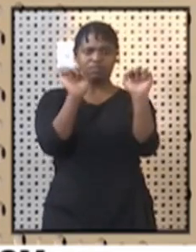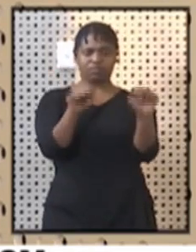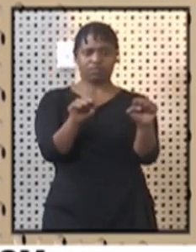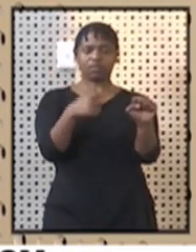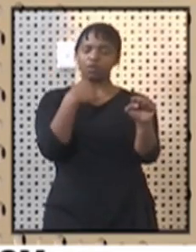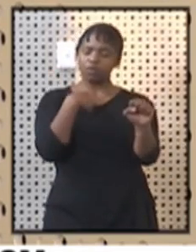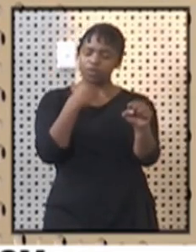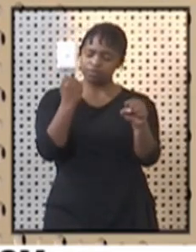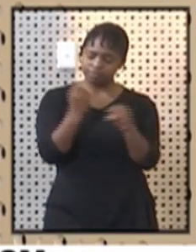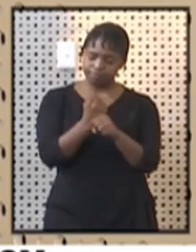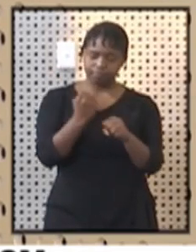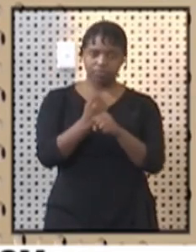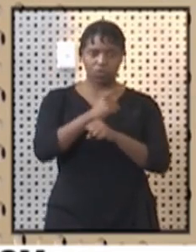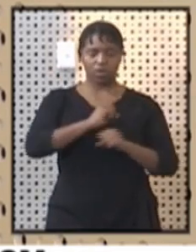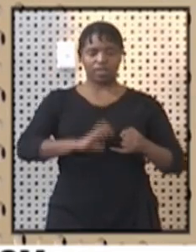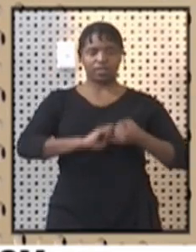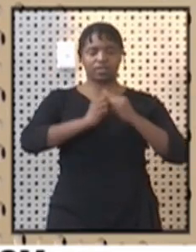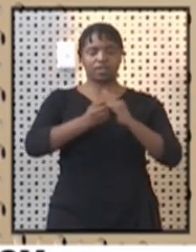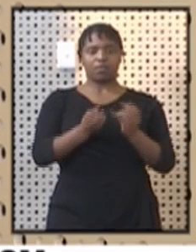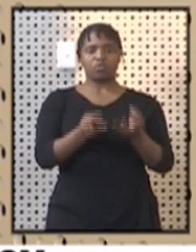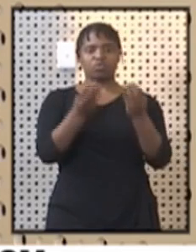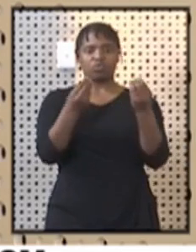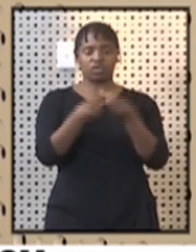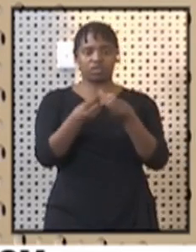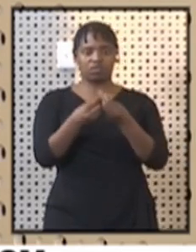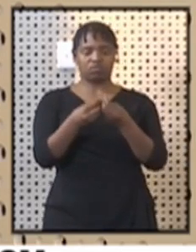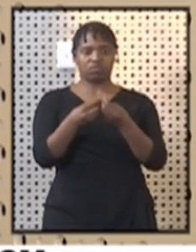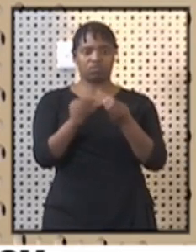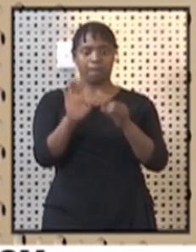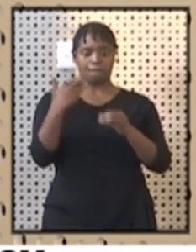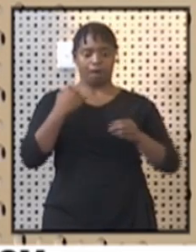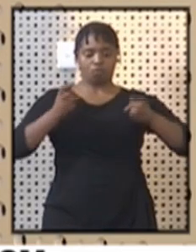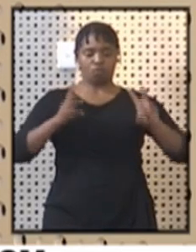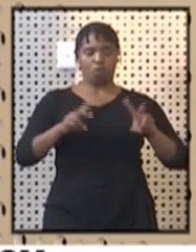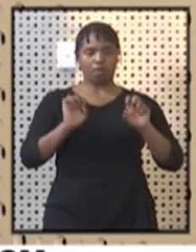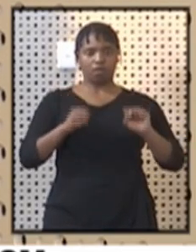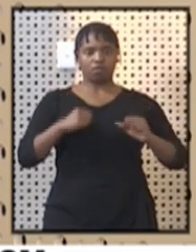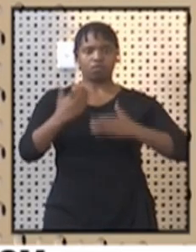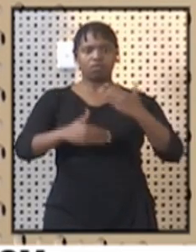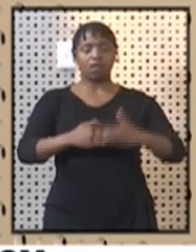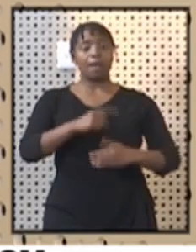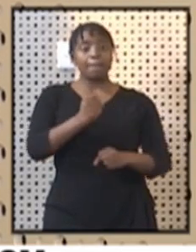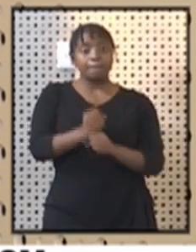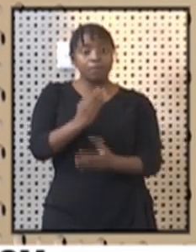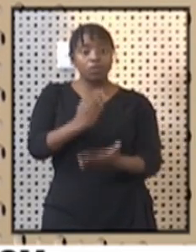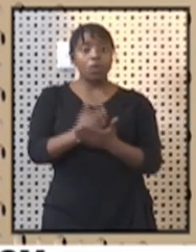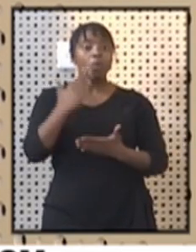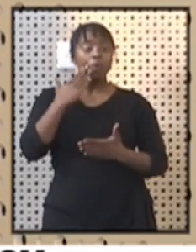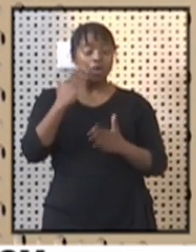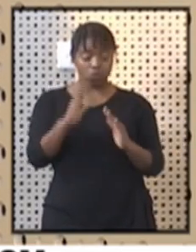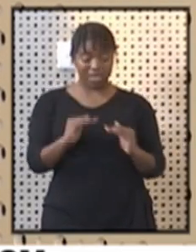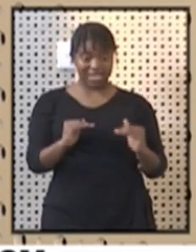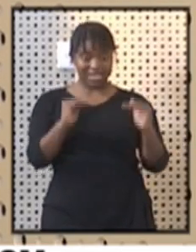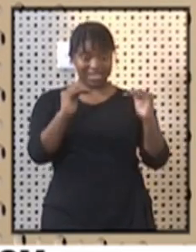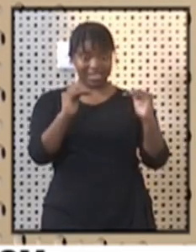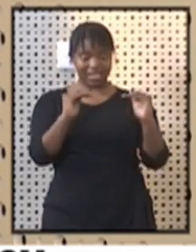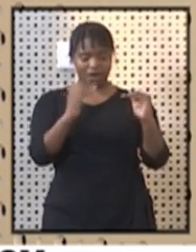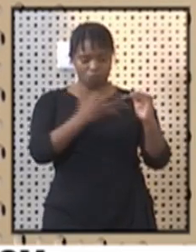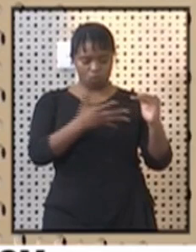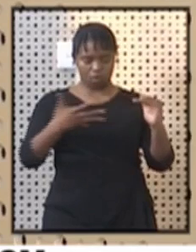towards the recovery, let us ensure that we build a sector that embraces women as equal capable